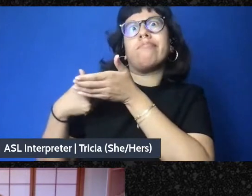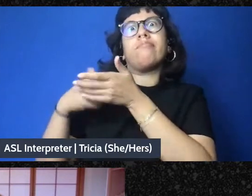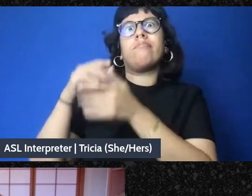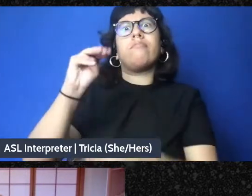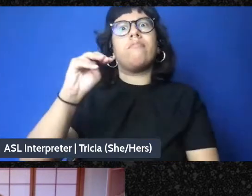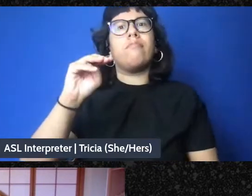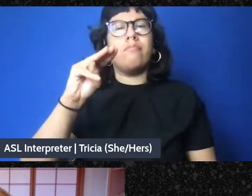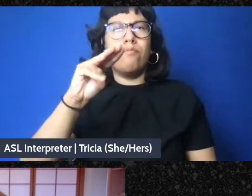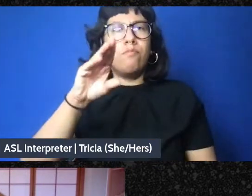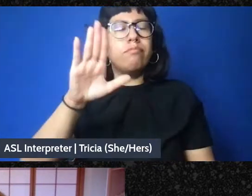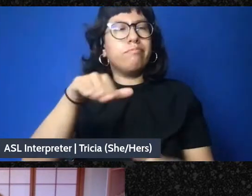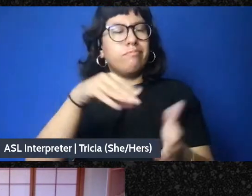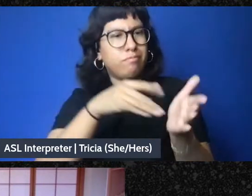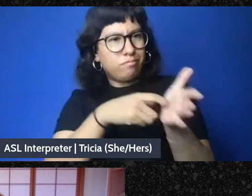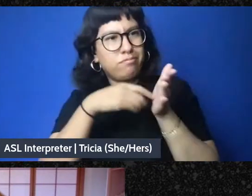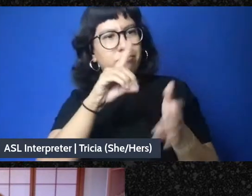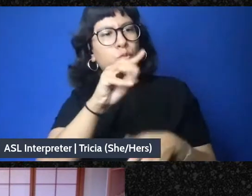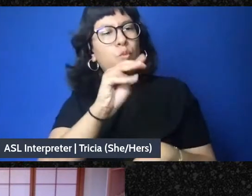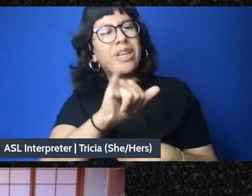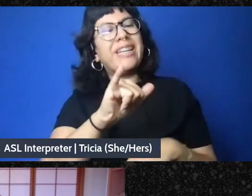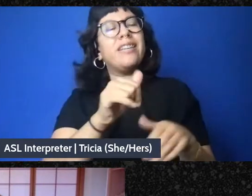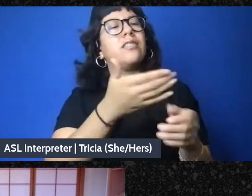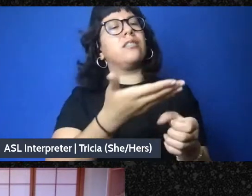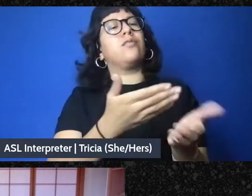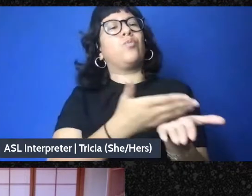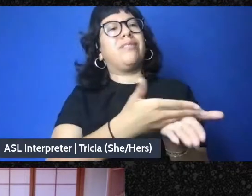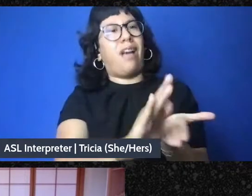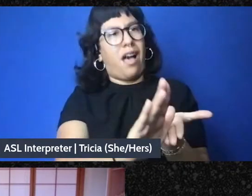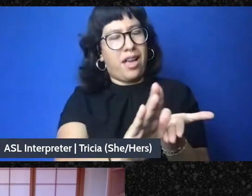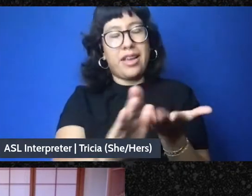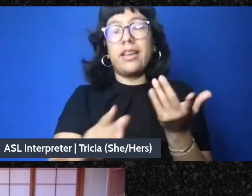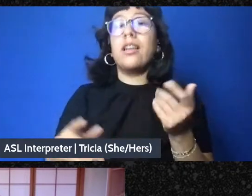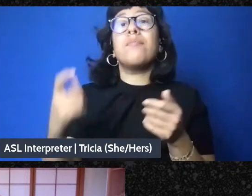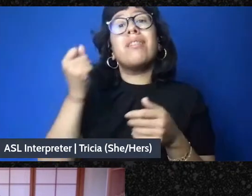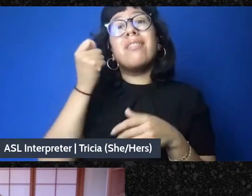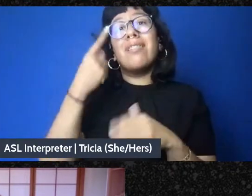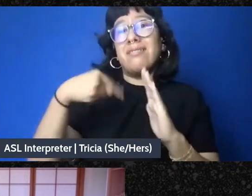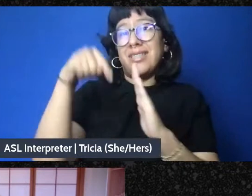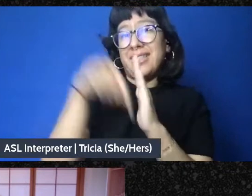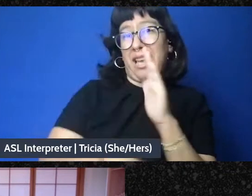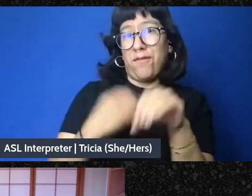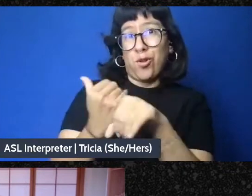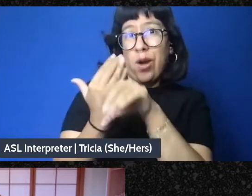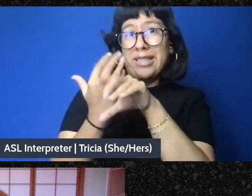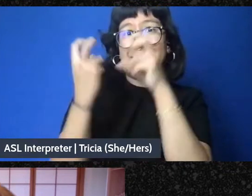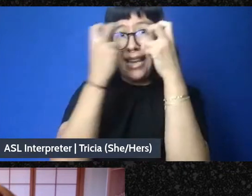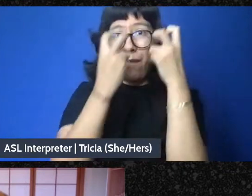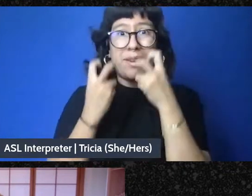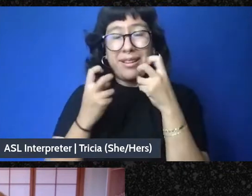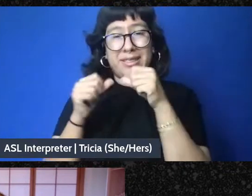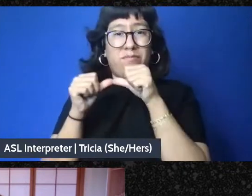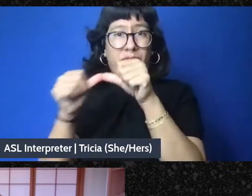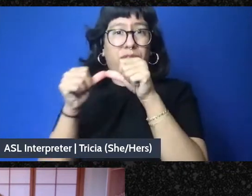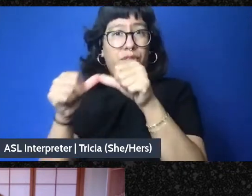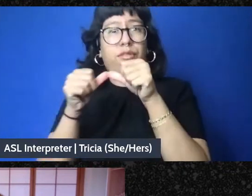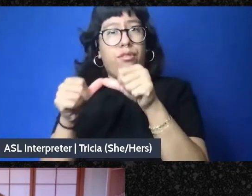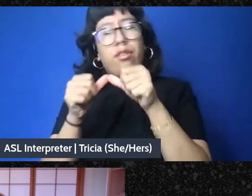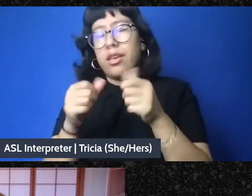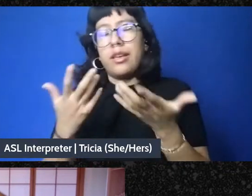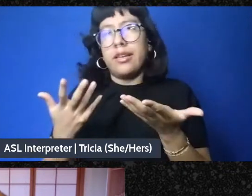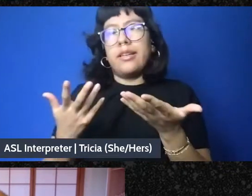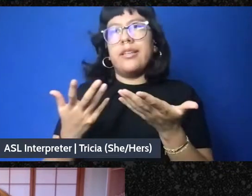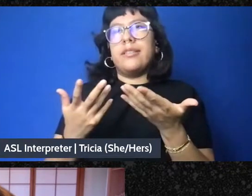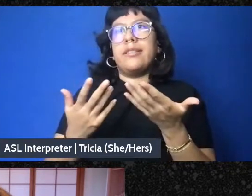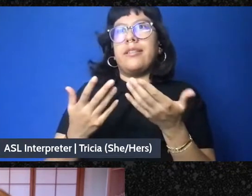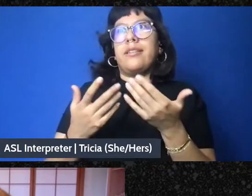some kind of functioning government based on the understanding that the depths of the crises that capitalism is producing now are not on a scale